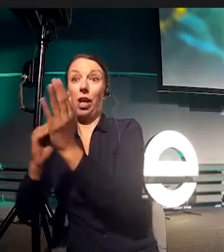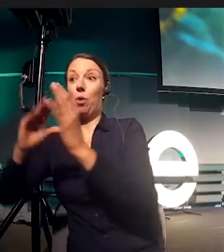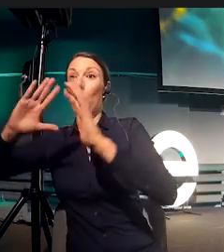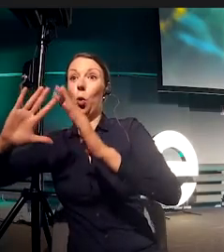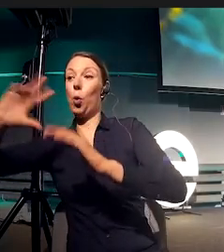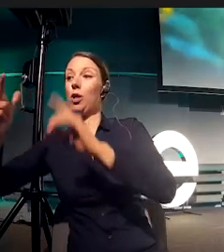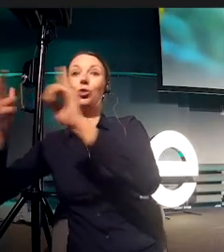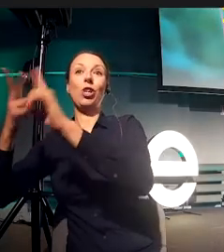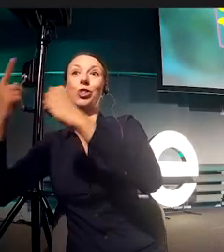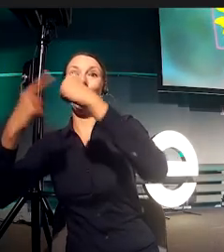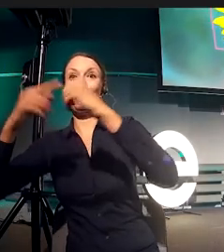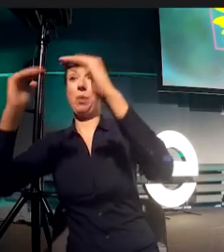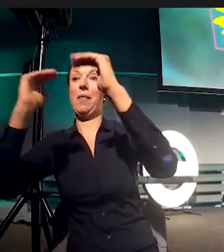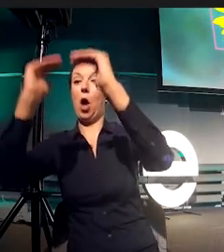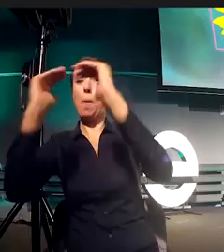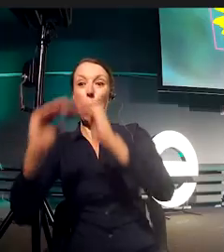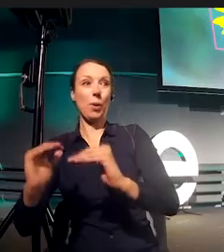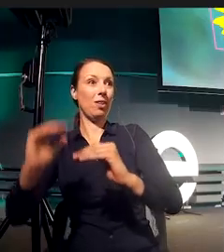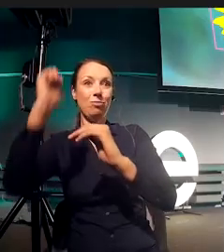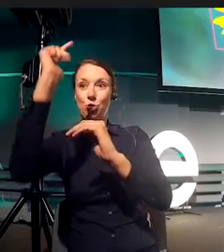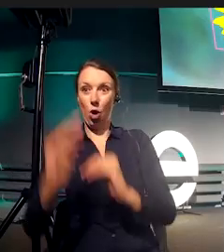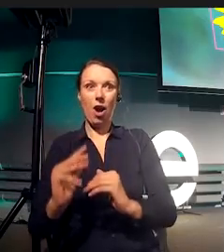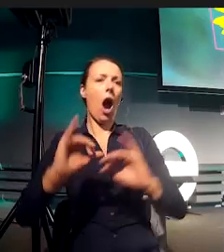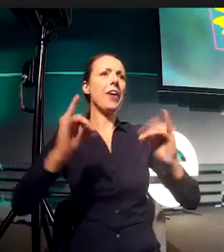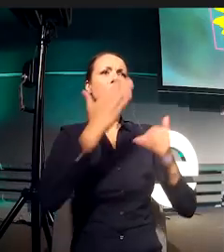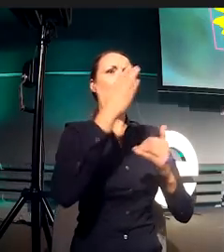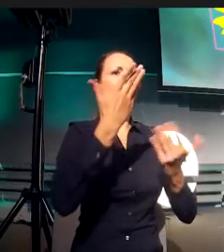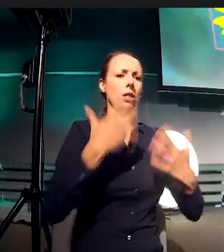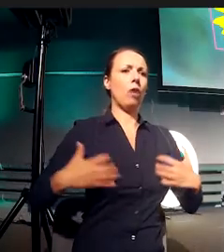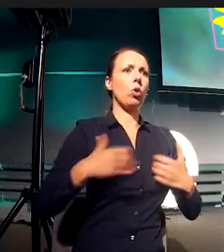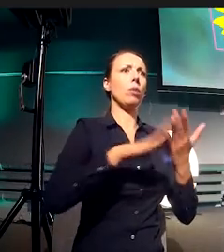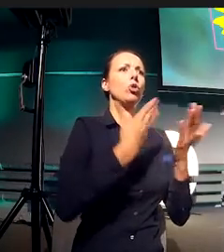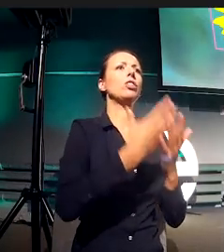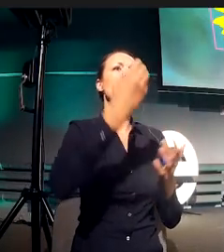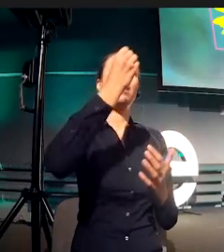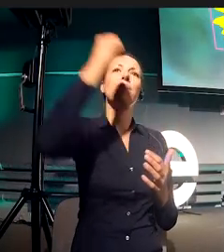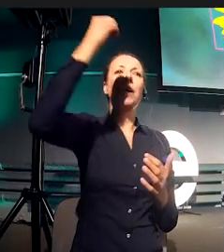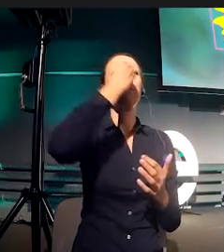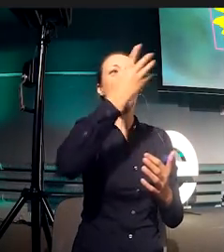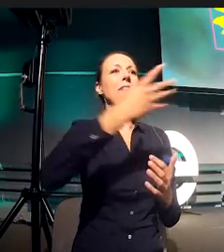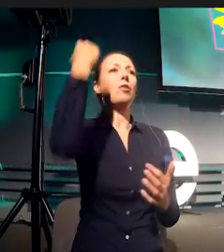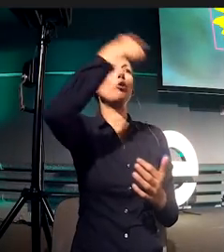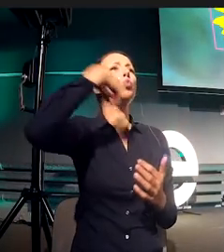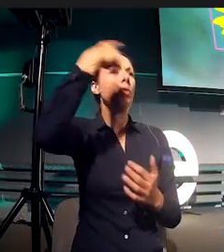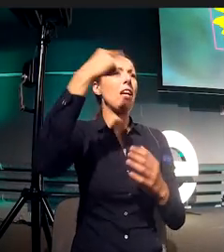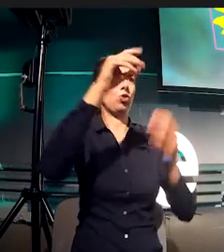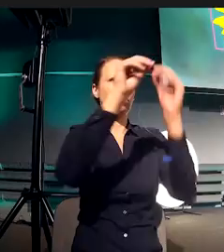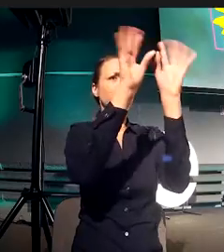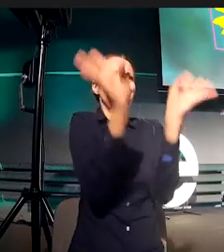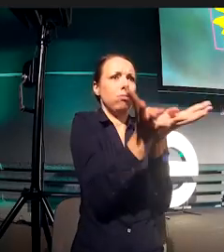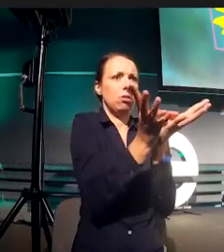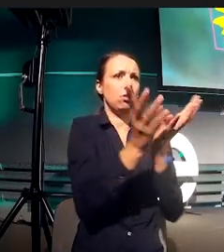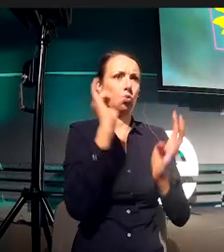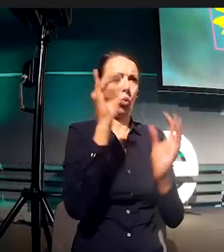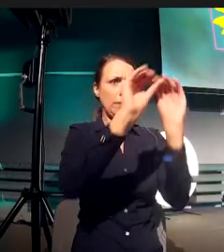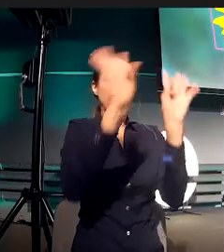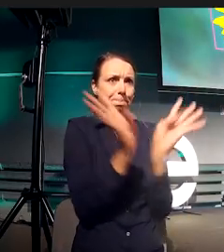If we have a sunflower, what is the ratio between the radius of the flower and the